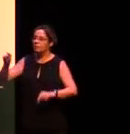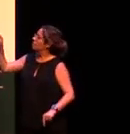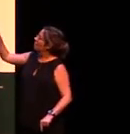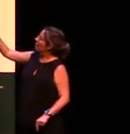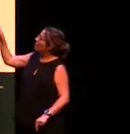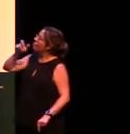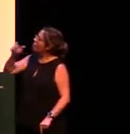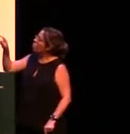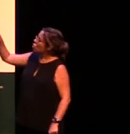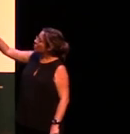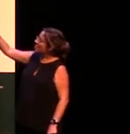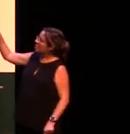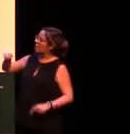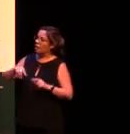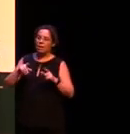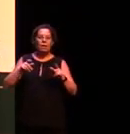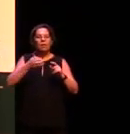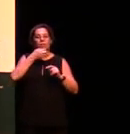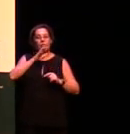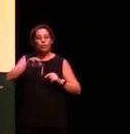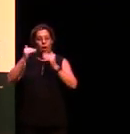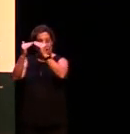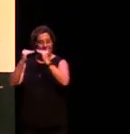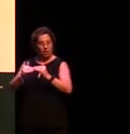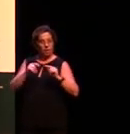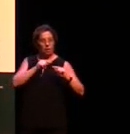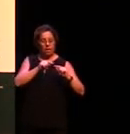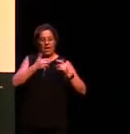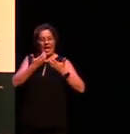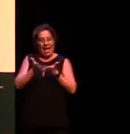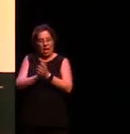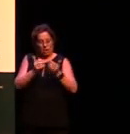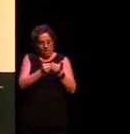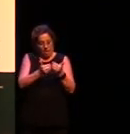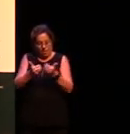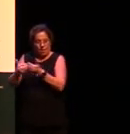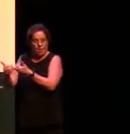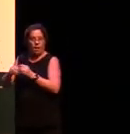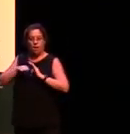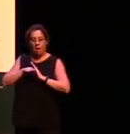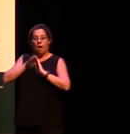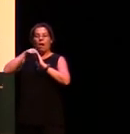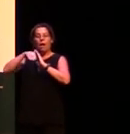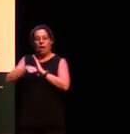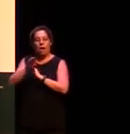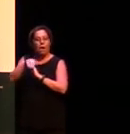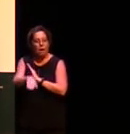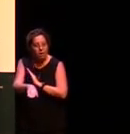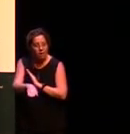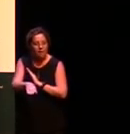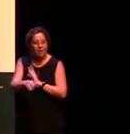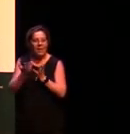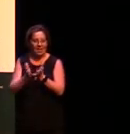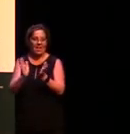so that's quite a long complex word for a three year old here we have a three and a half year old